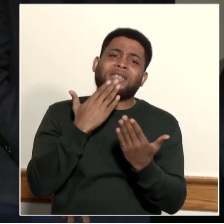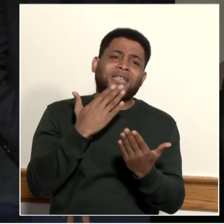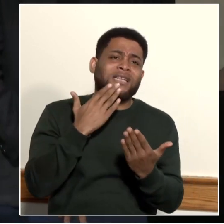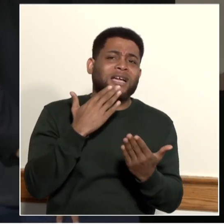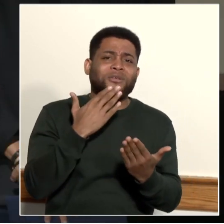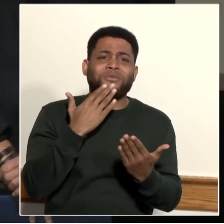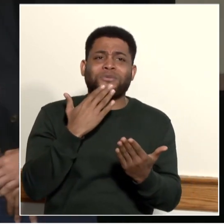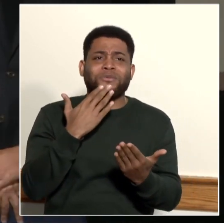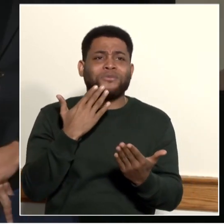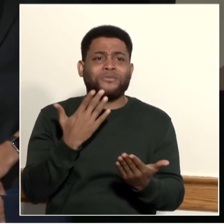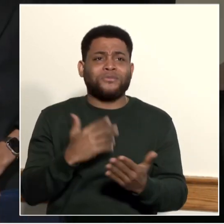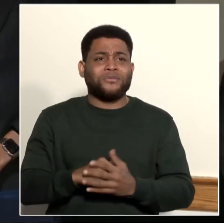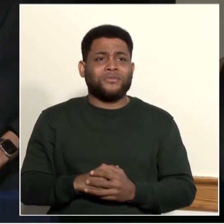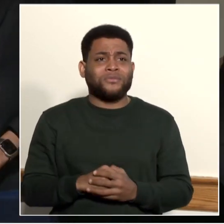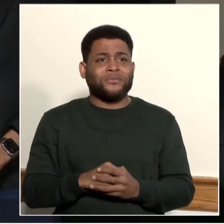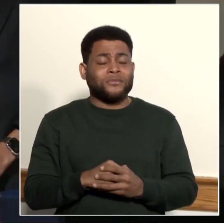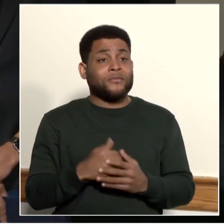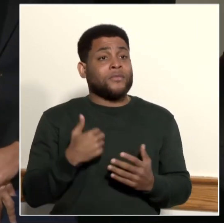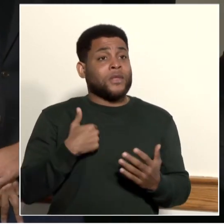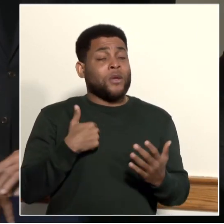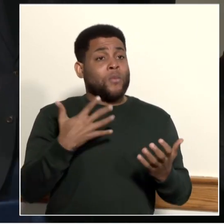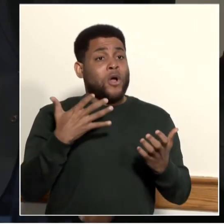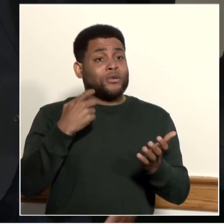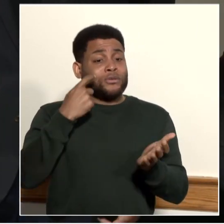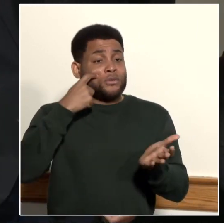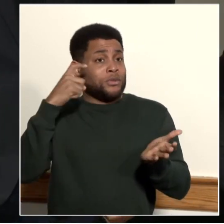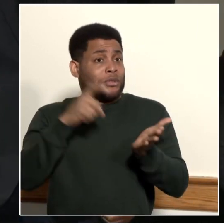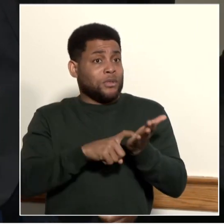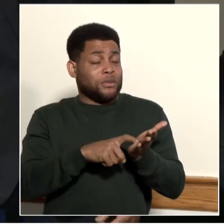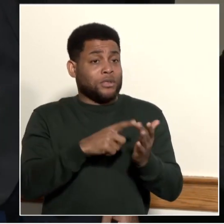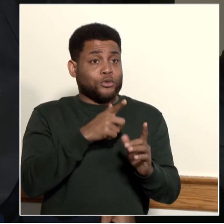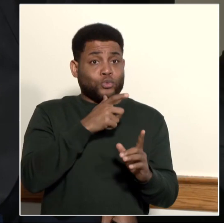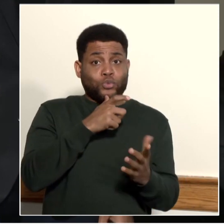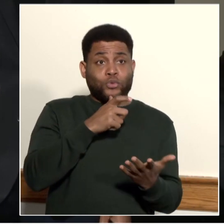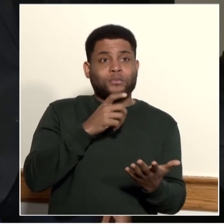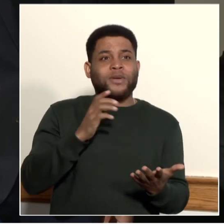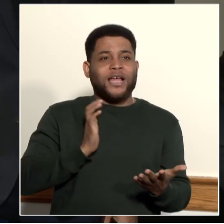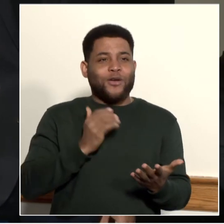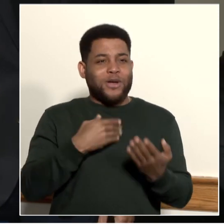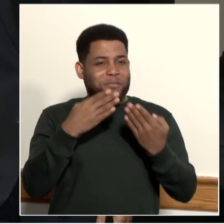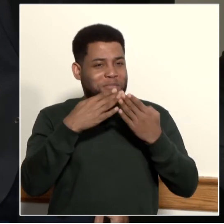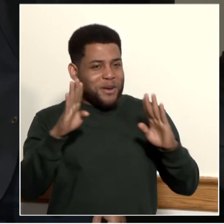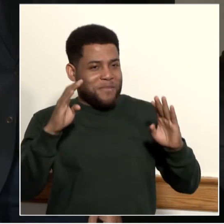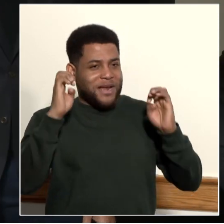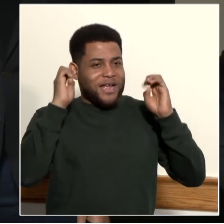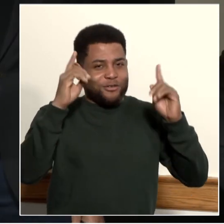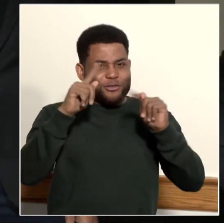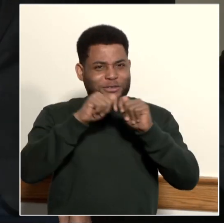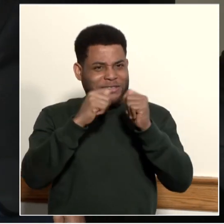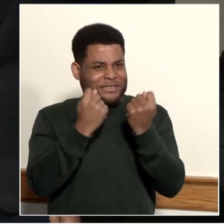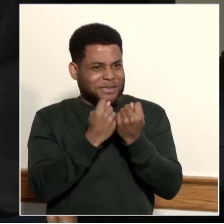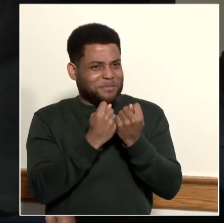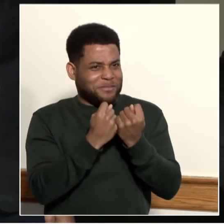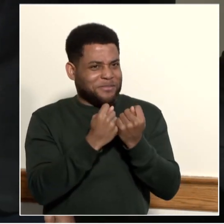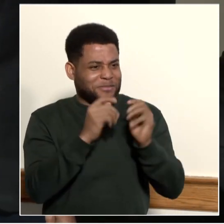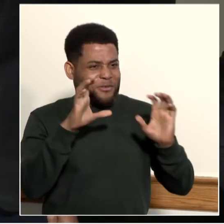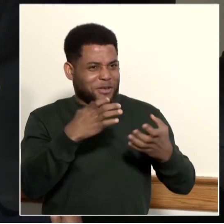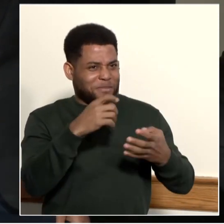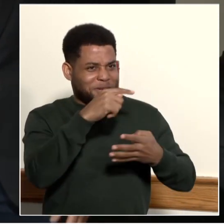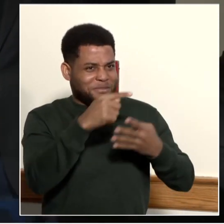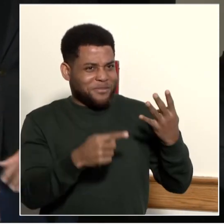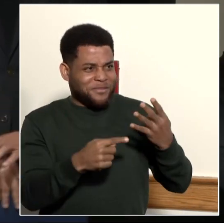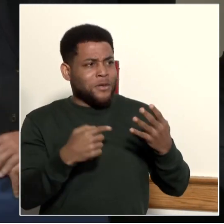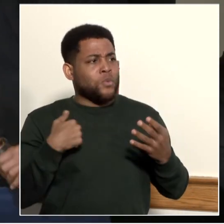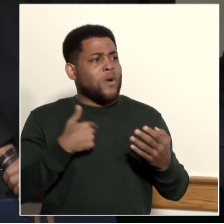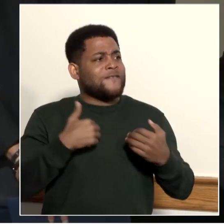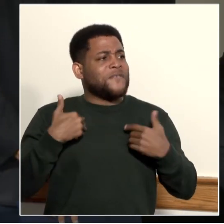And I want to give a big shout out, uh, to our public education team. I'm joined by the stage by the